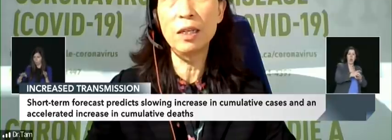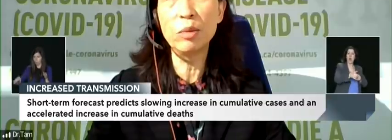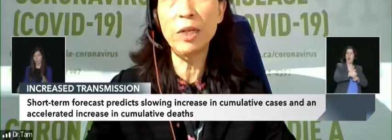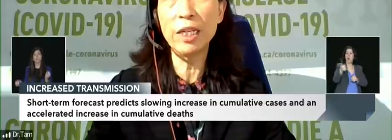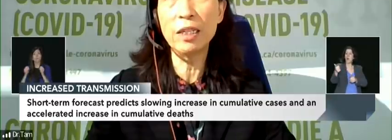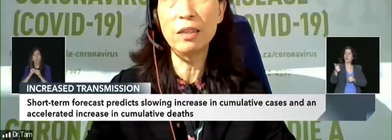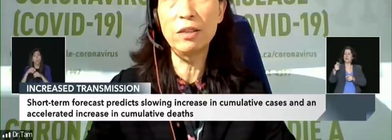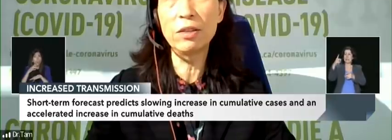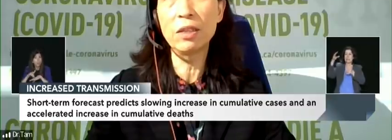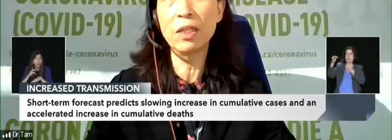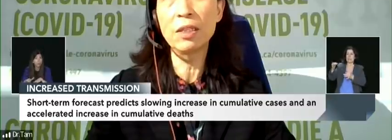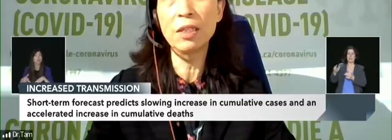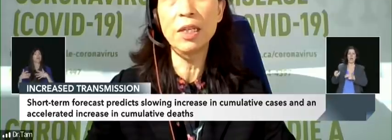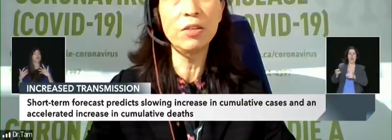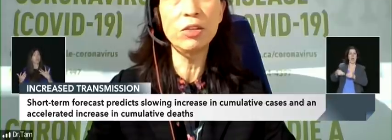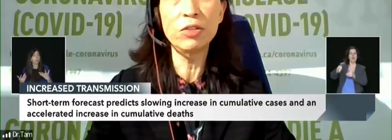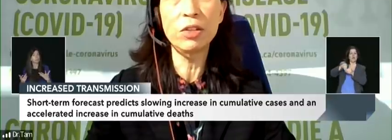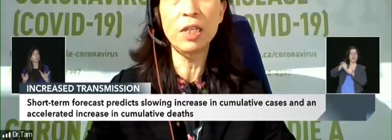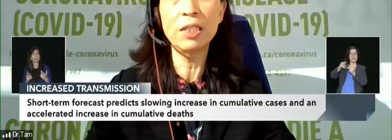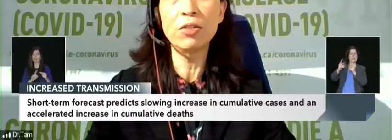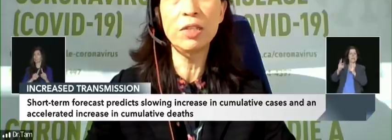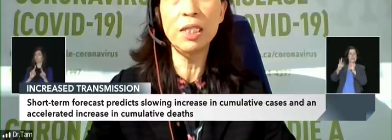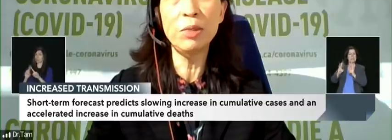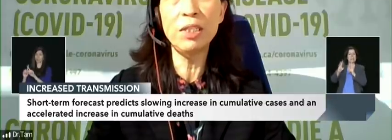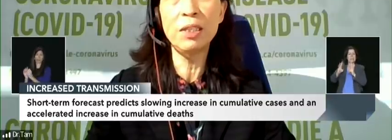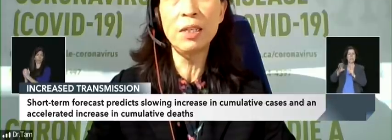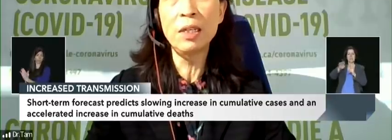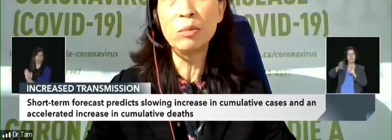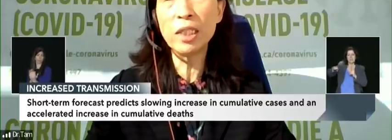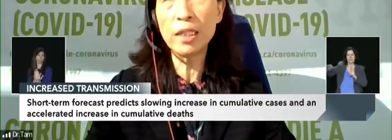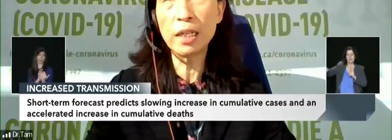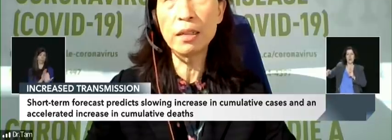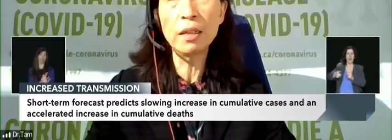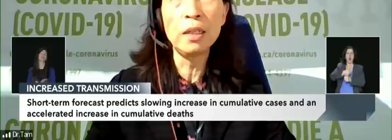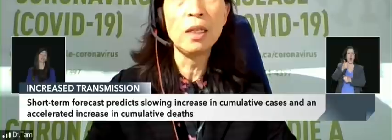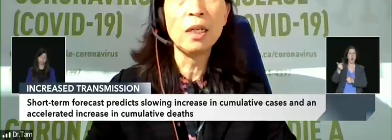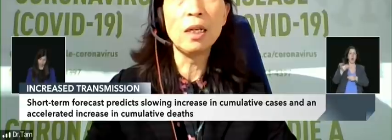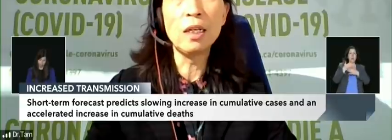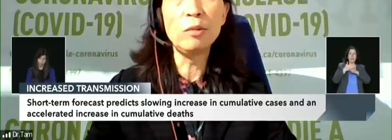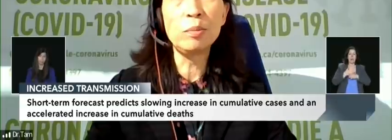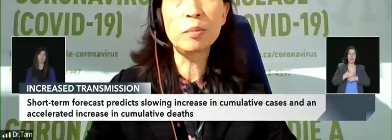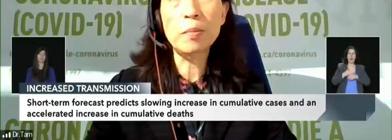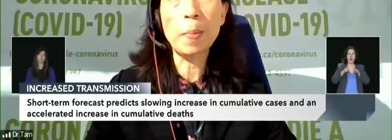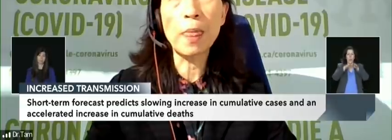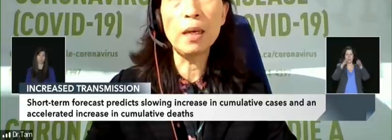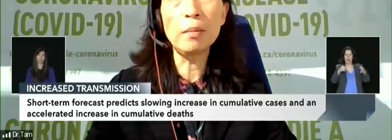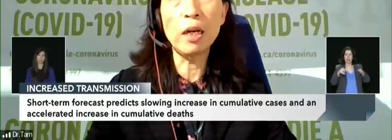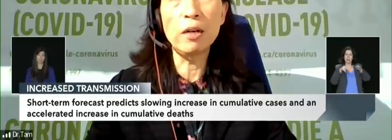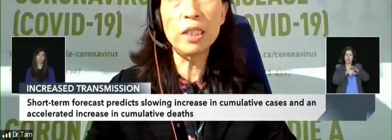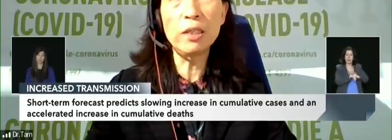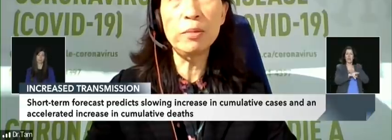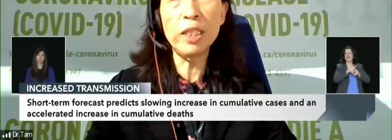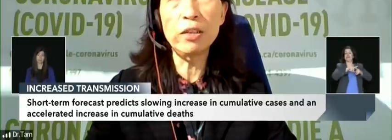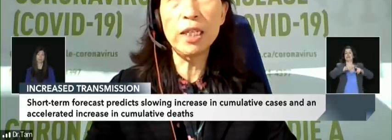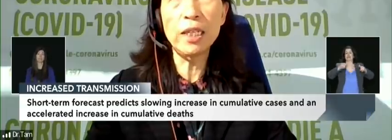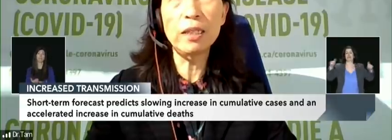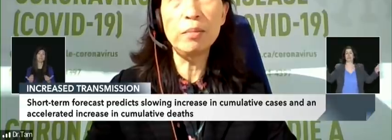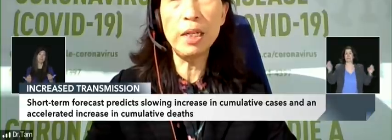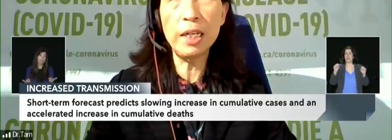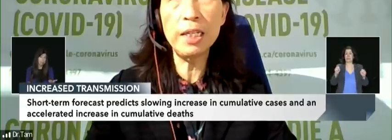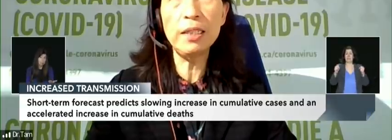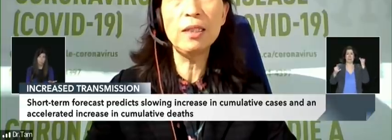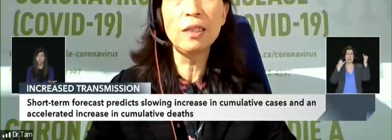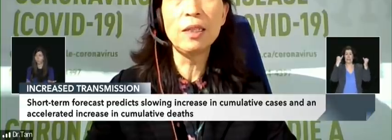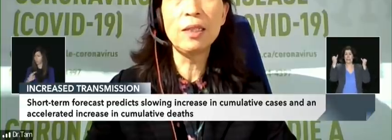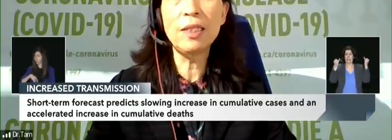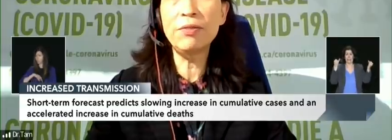the preparedness scenarios that's already been done. I mean, obviously, we've been looking at